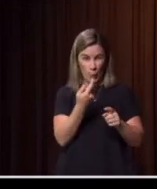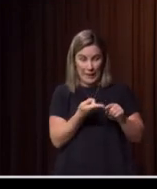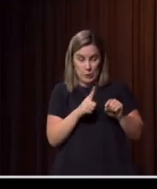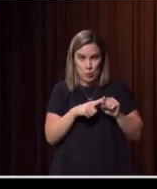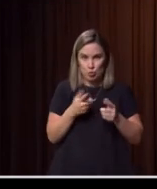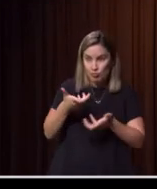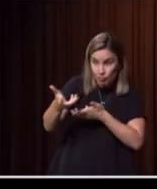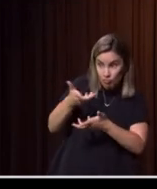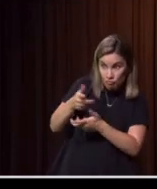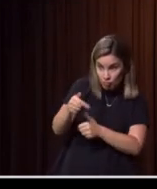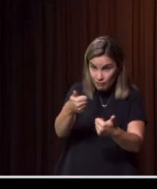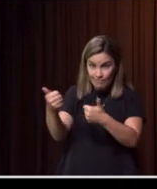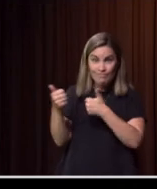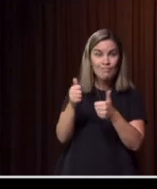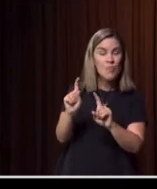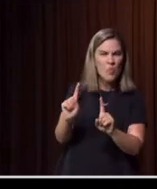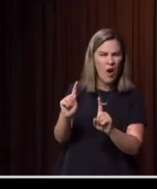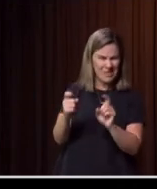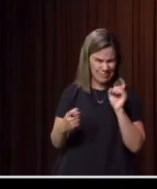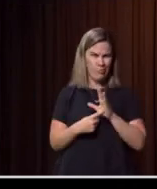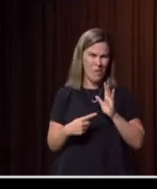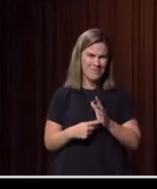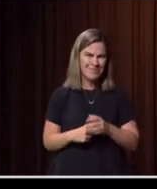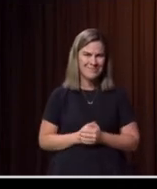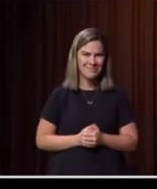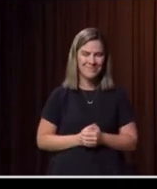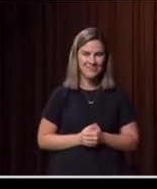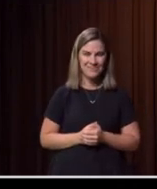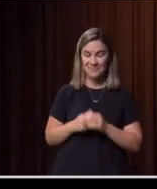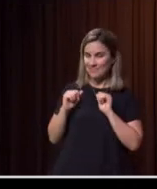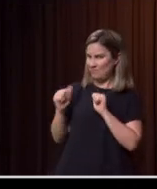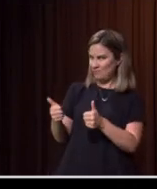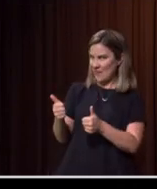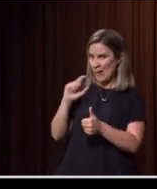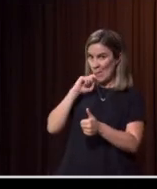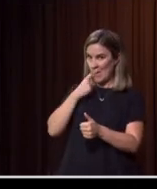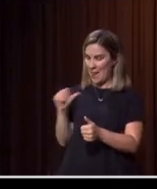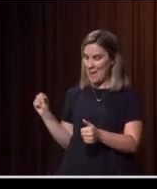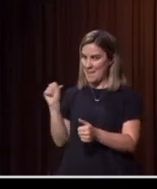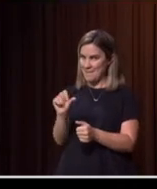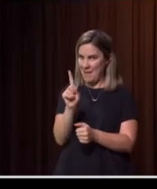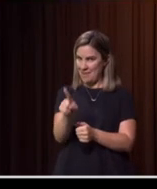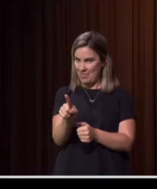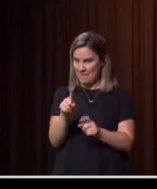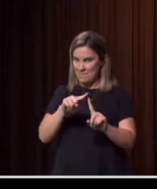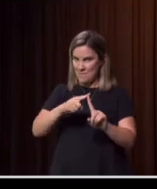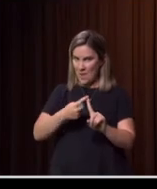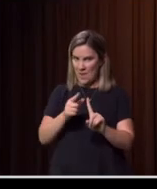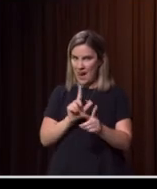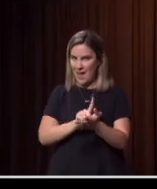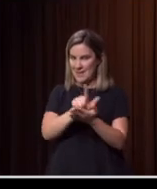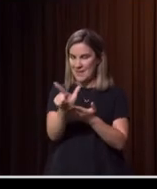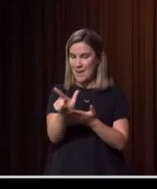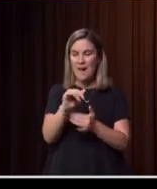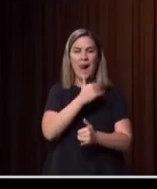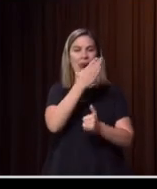and just see how people are going. It really matters. Great. I'm going to come back to you towards the end. But our final